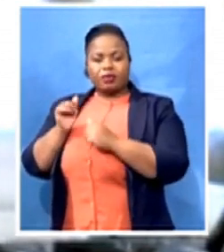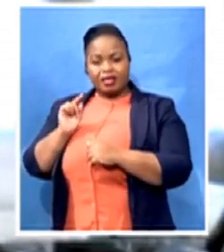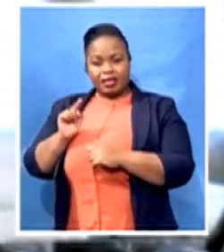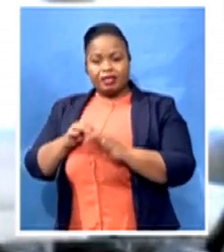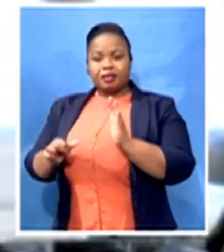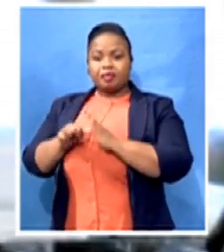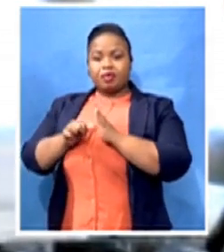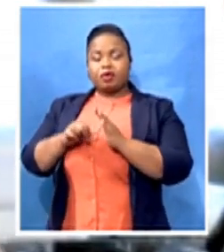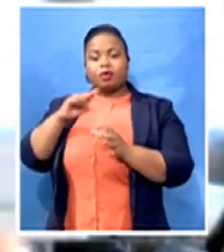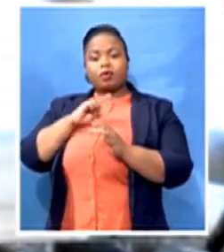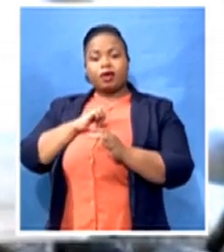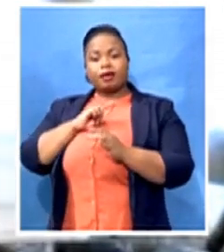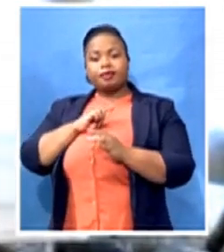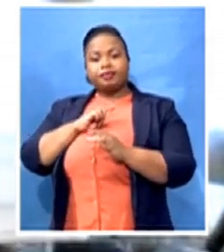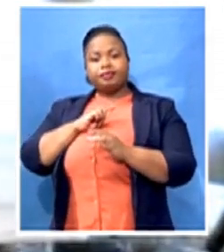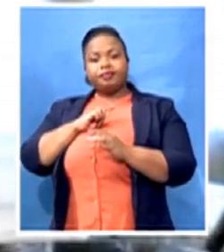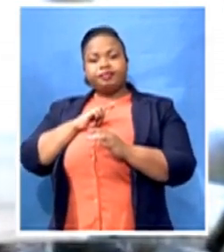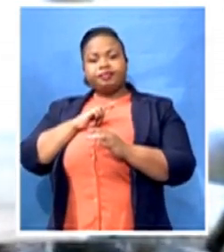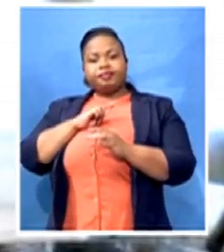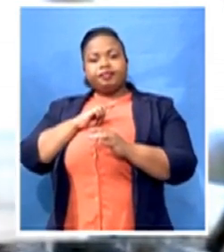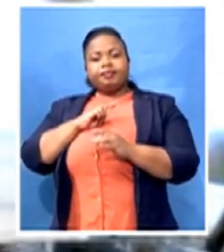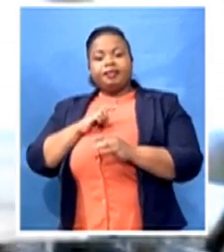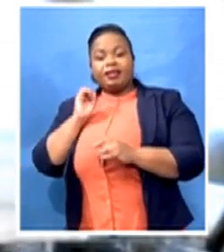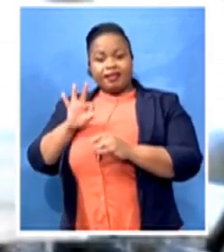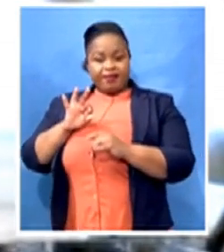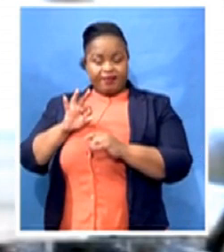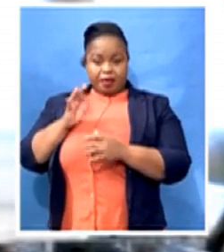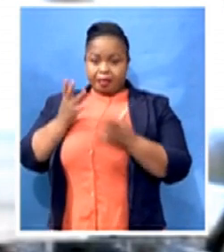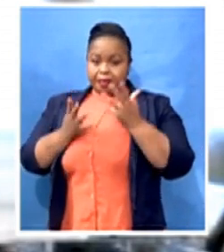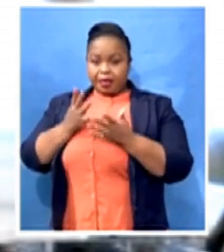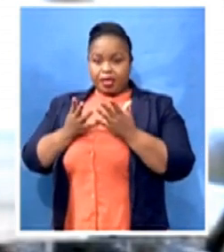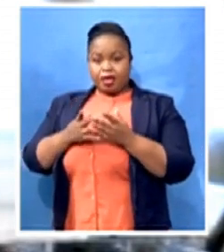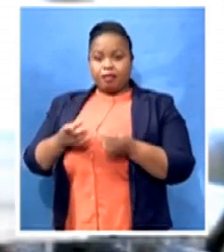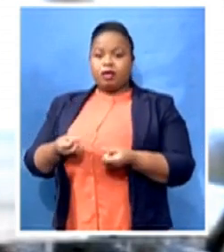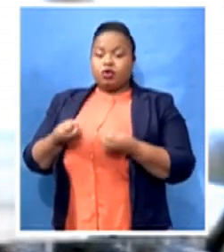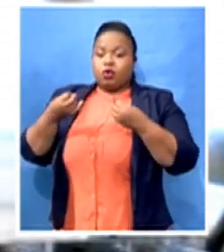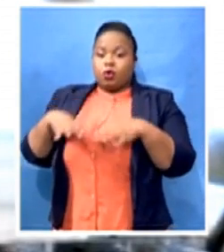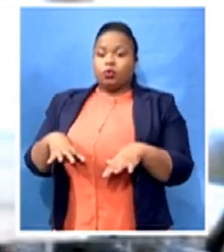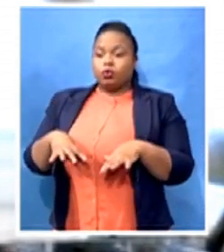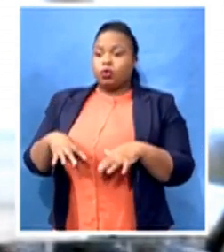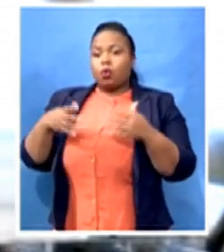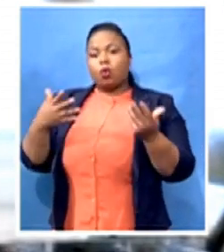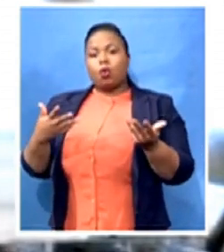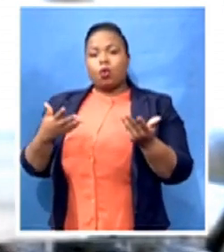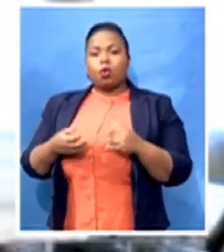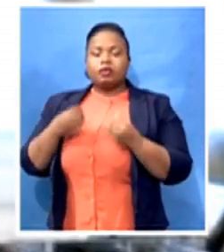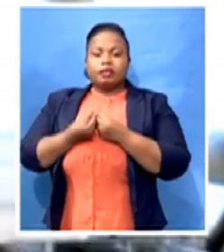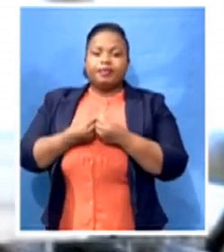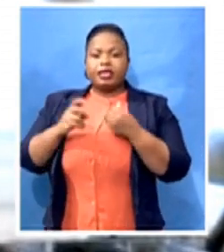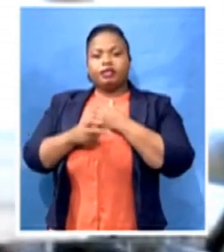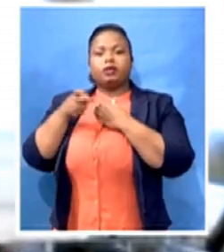should you have a loss event, their assets, which is technically still their asset,